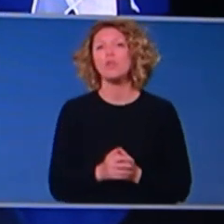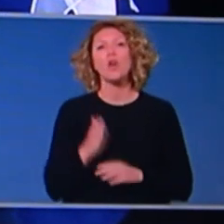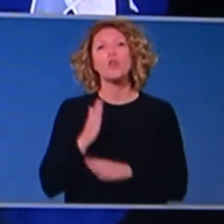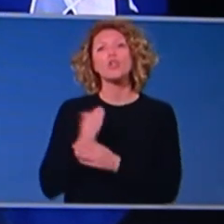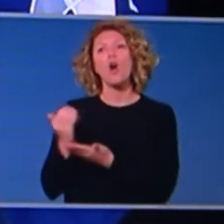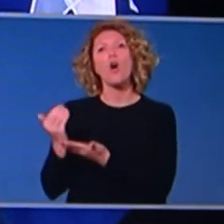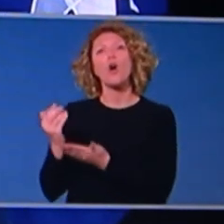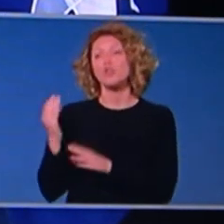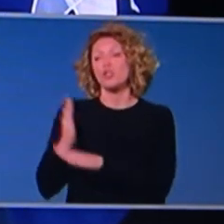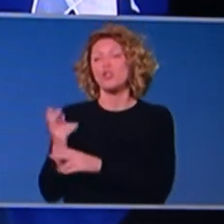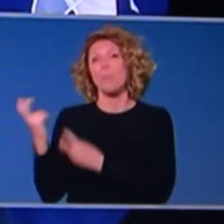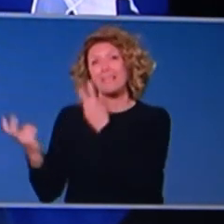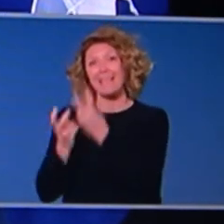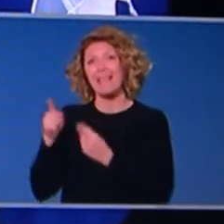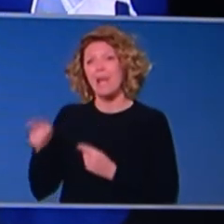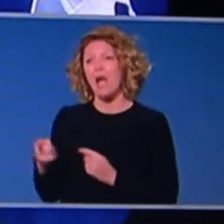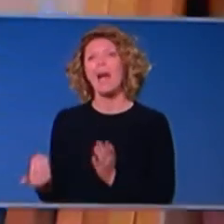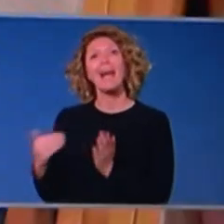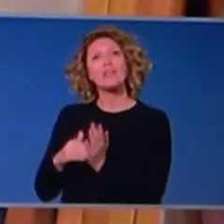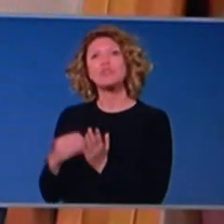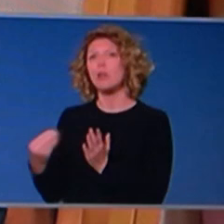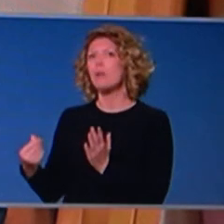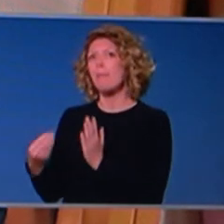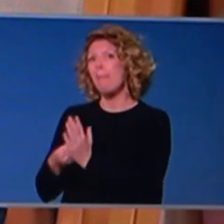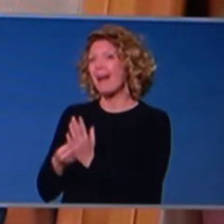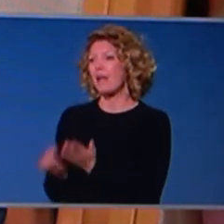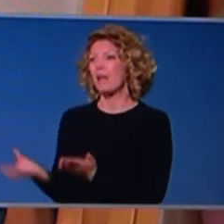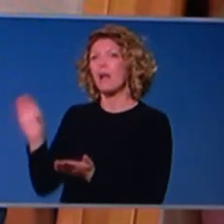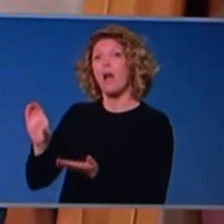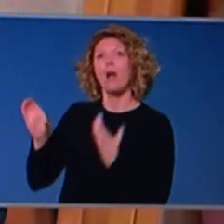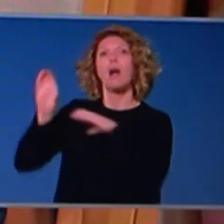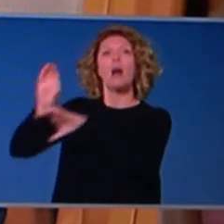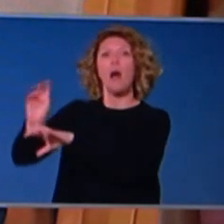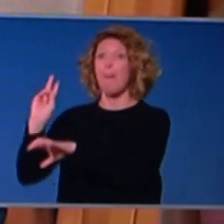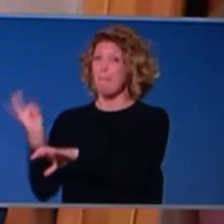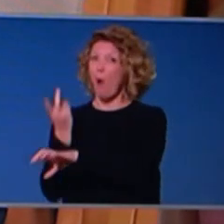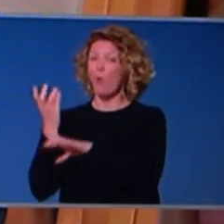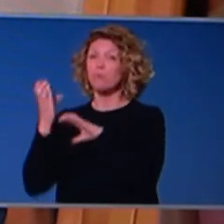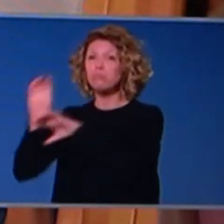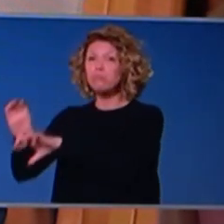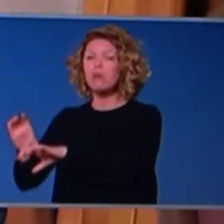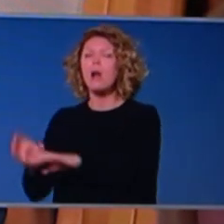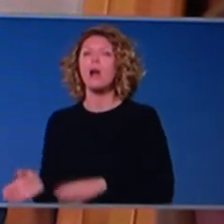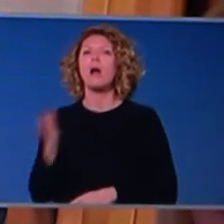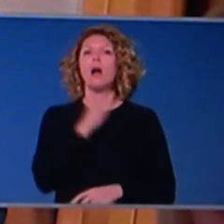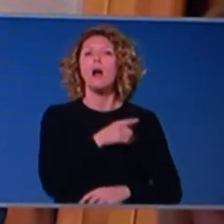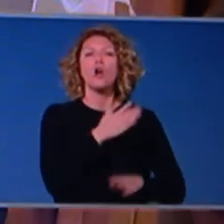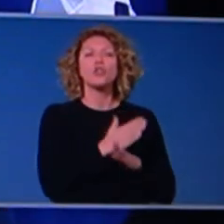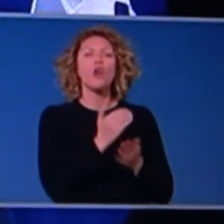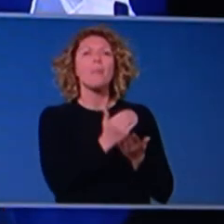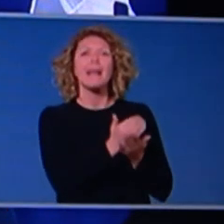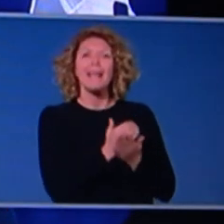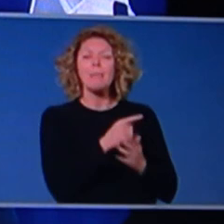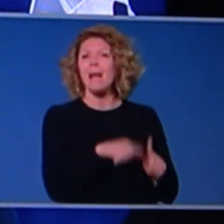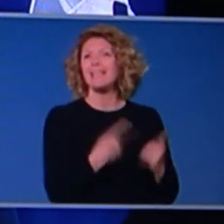to the additional payment, um, and there is also the, the uplift in, in, in, for the Commonwealth in relation to many other welfare